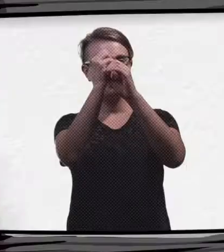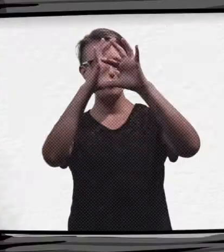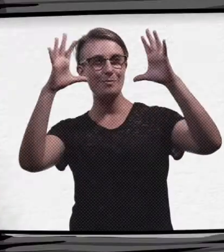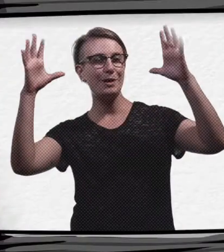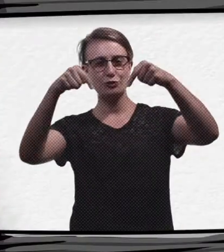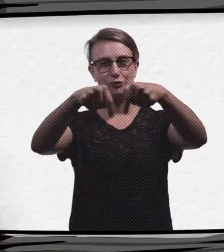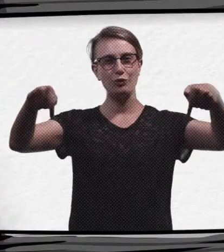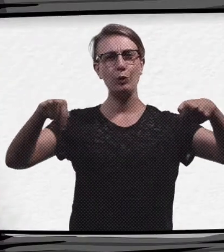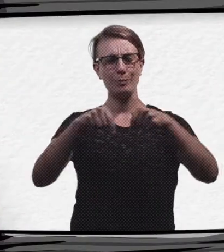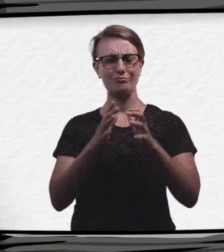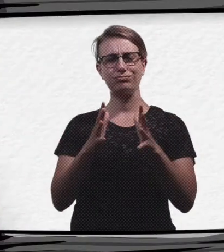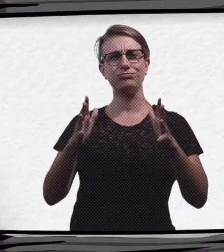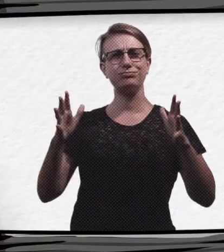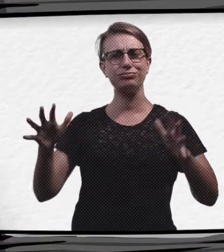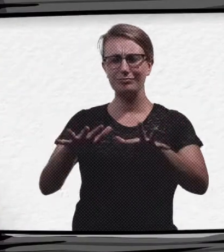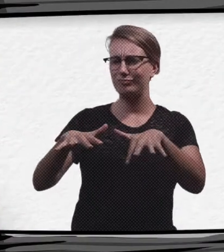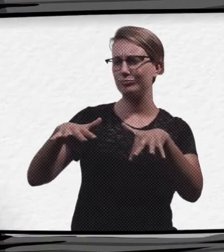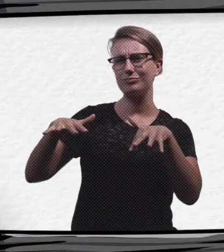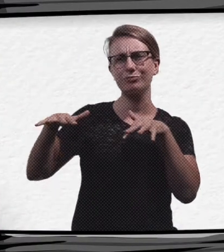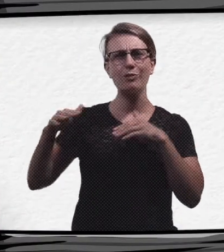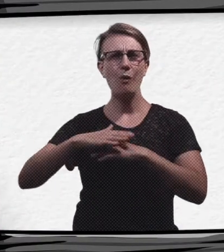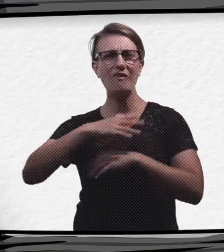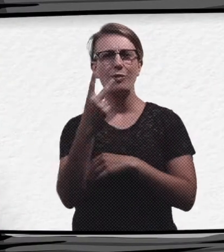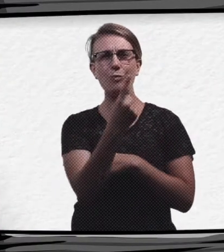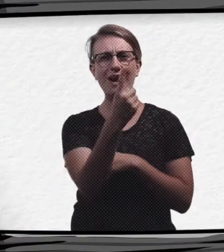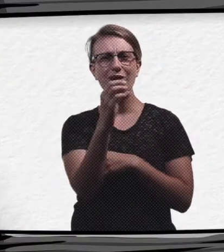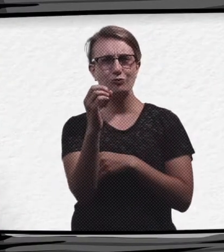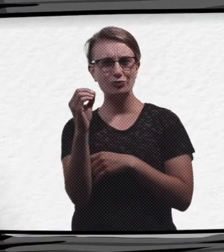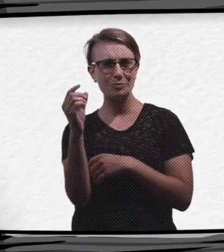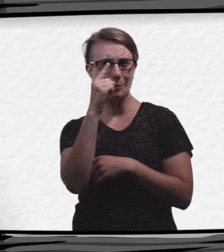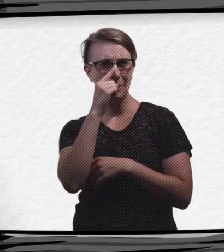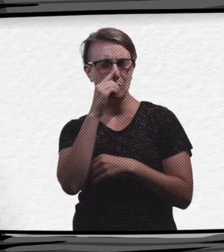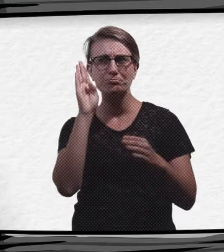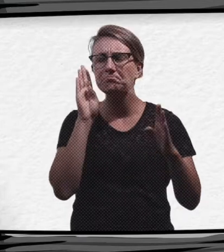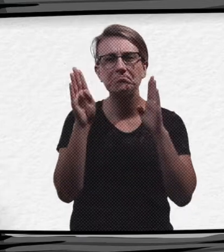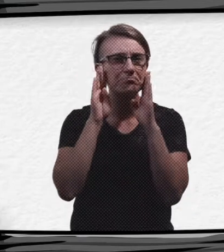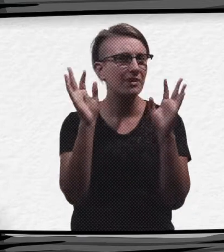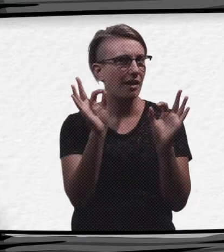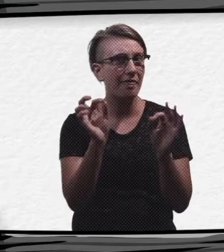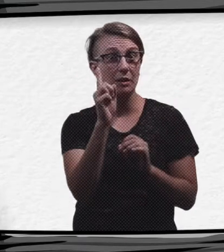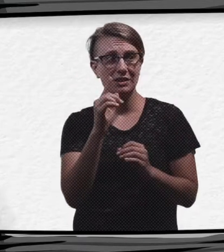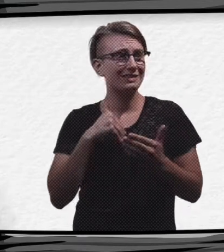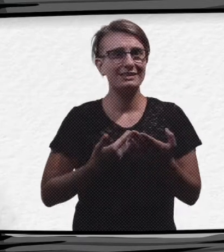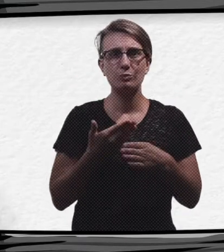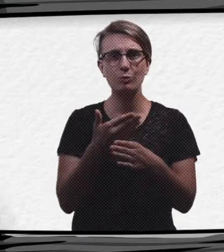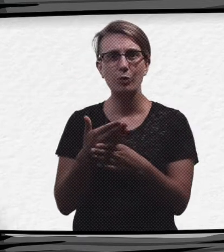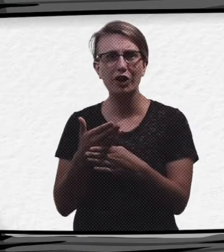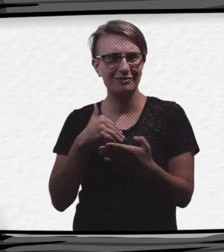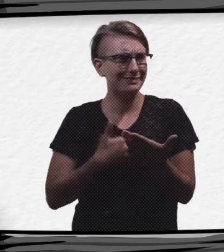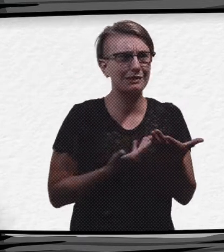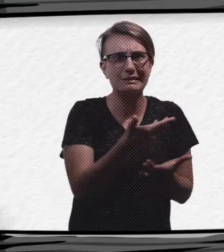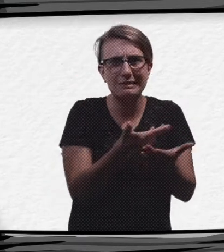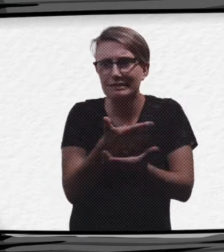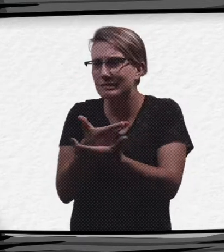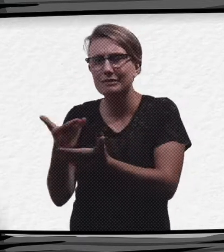Imagine being in a large room, surrounded by over 100 people who you can't hear, but you're expected to be able to